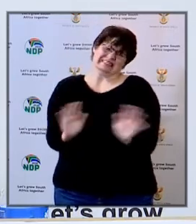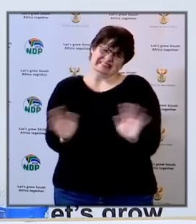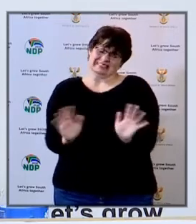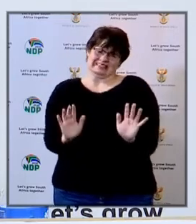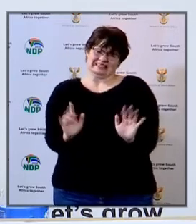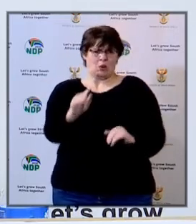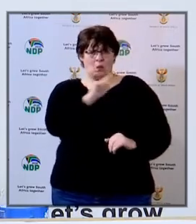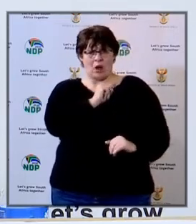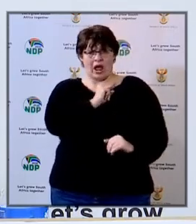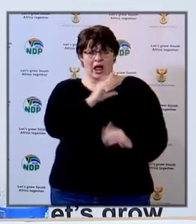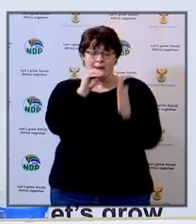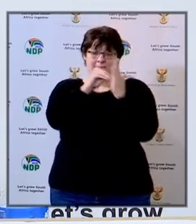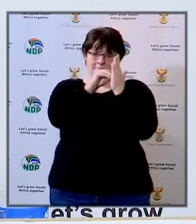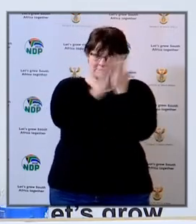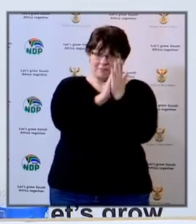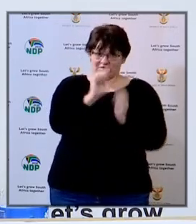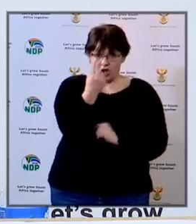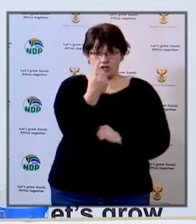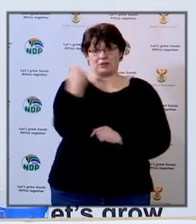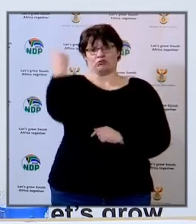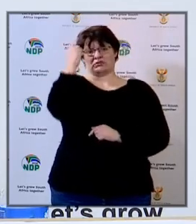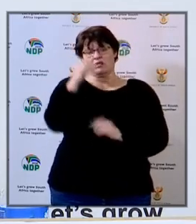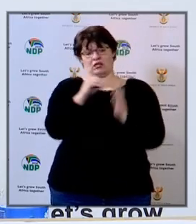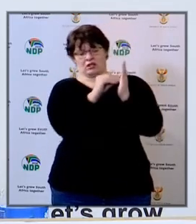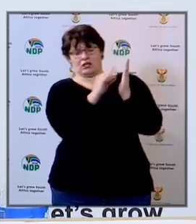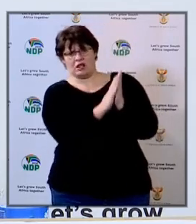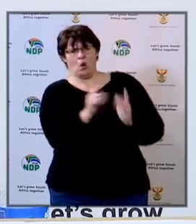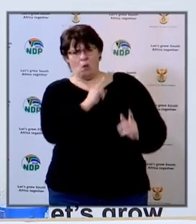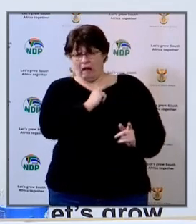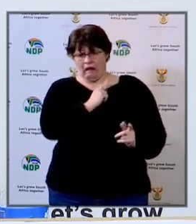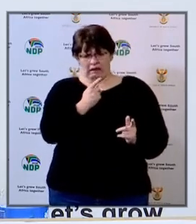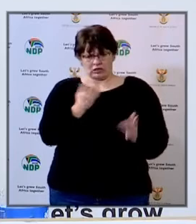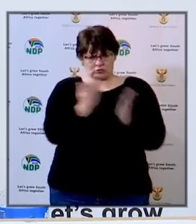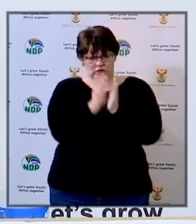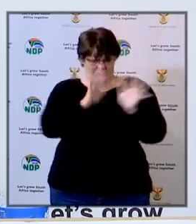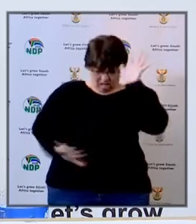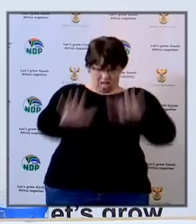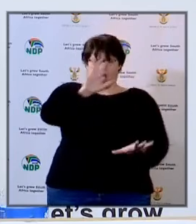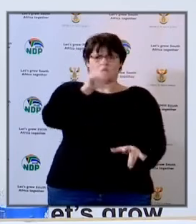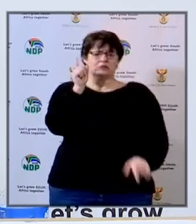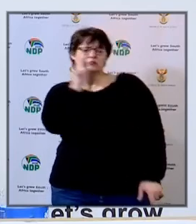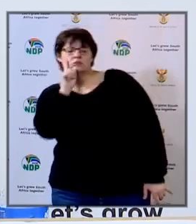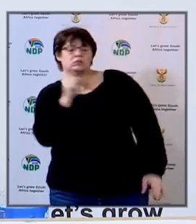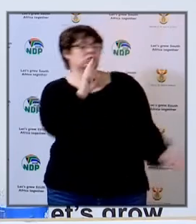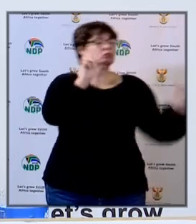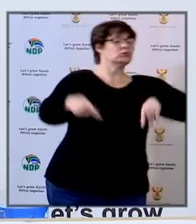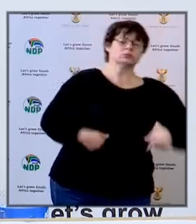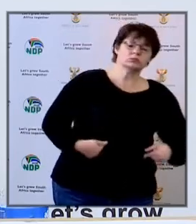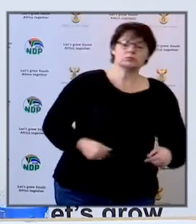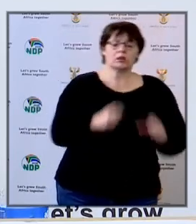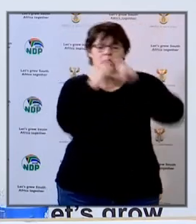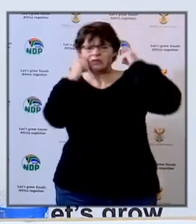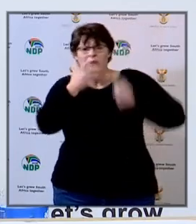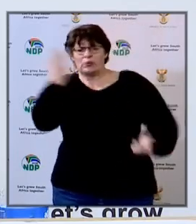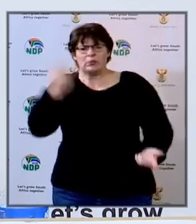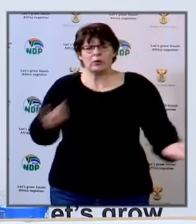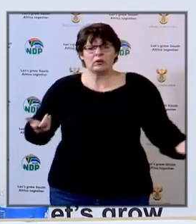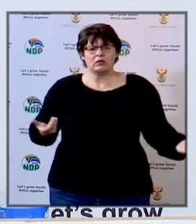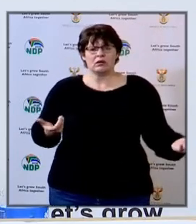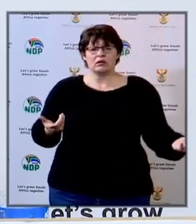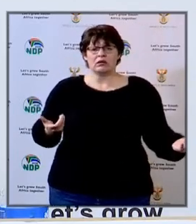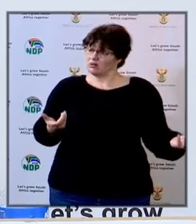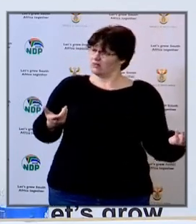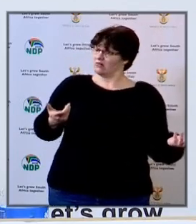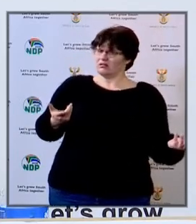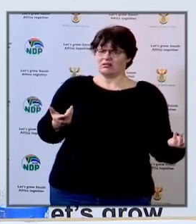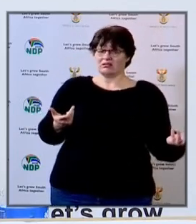schools, if not by appointment to the principal, because schools have had people come in to check on their readiness, not wearing masks, and